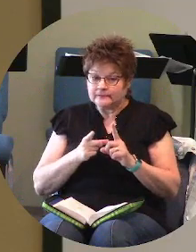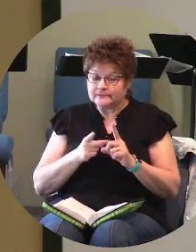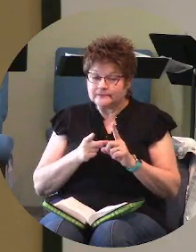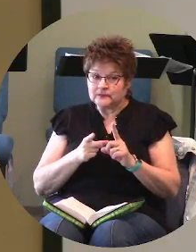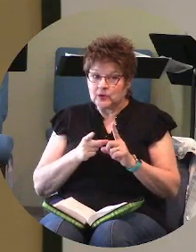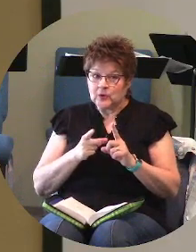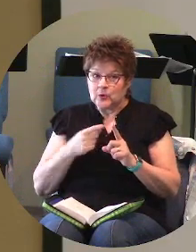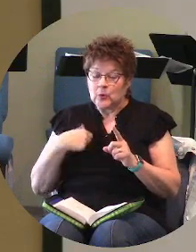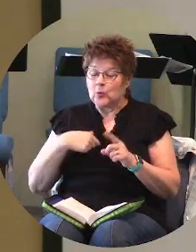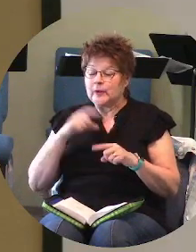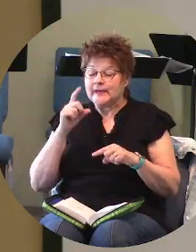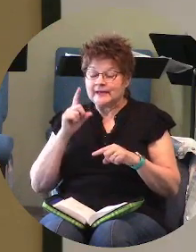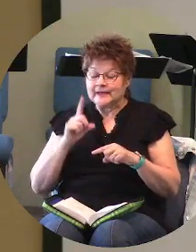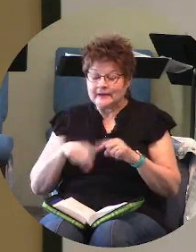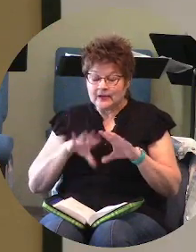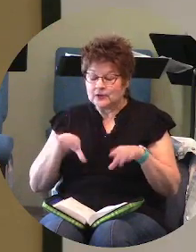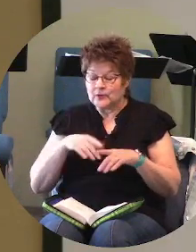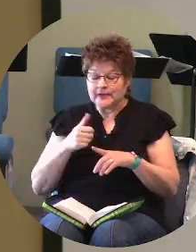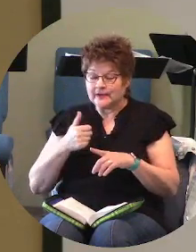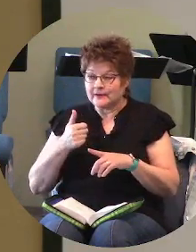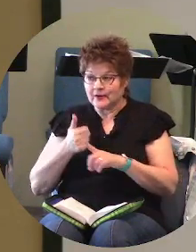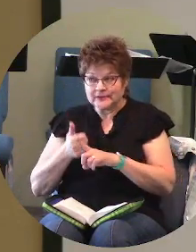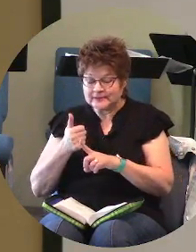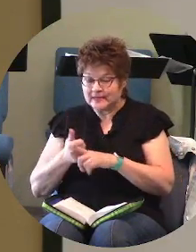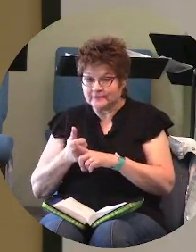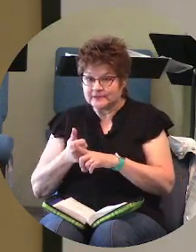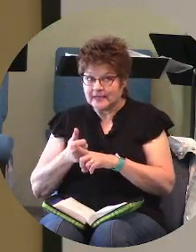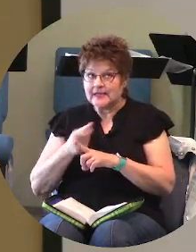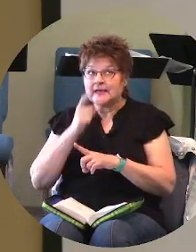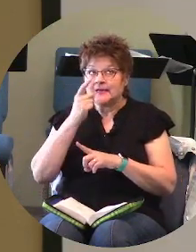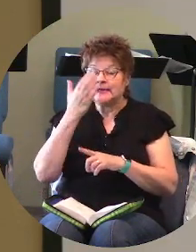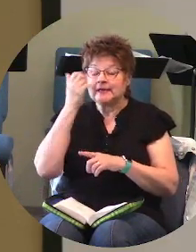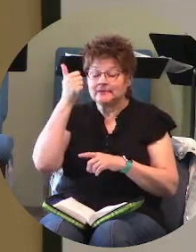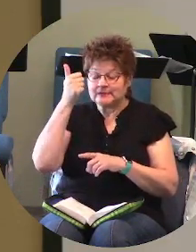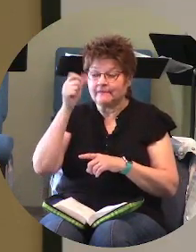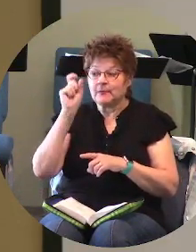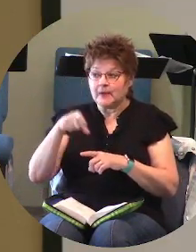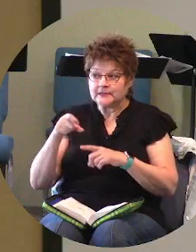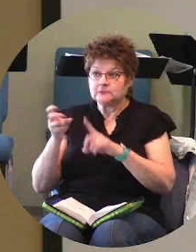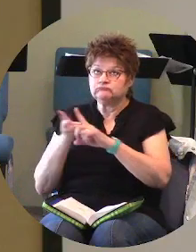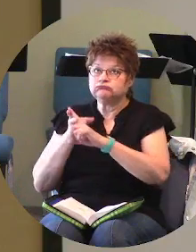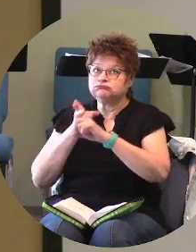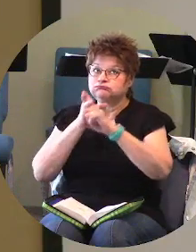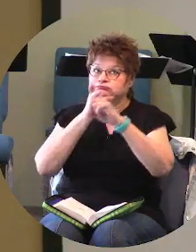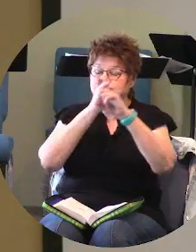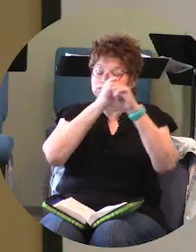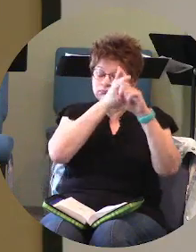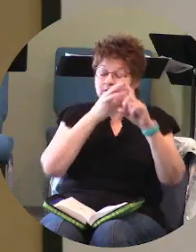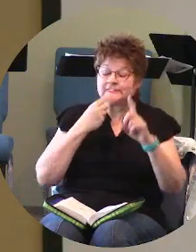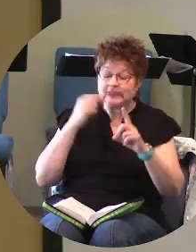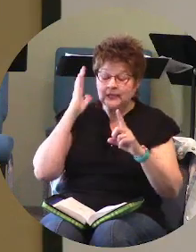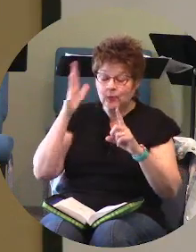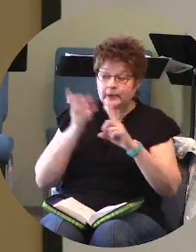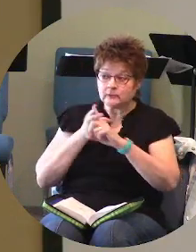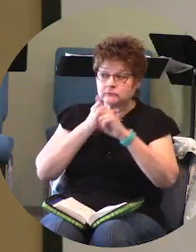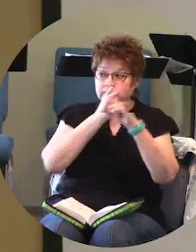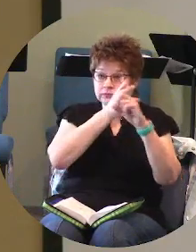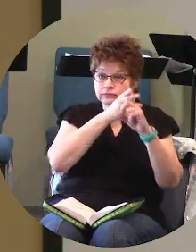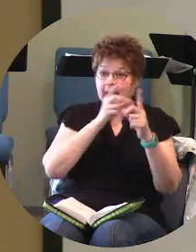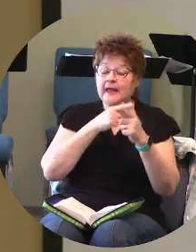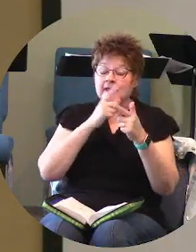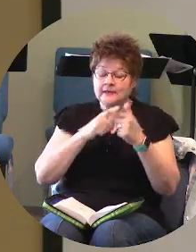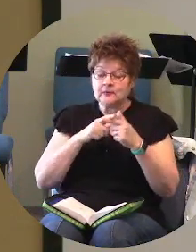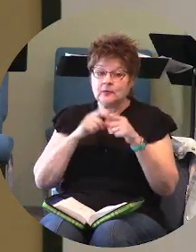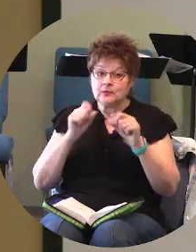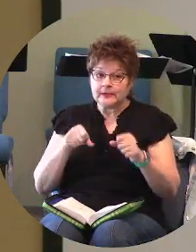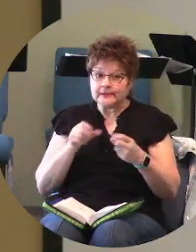can't do it without him leading us to do it so he says i will draw all men to myself and then basically we get to choose am i going to